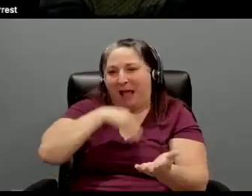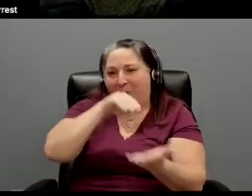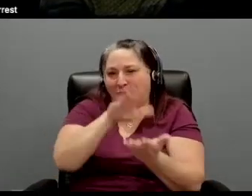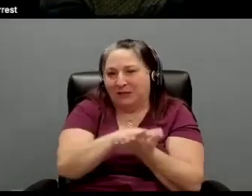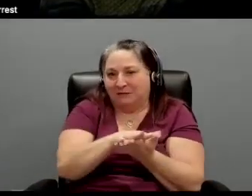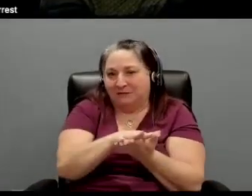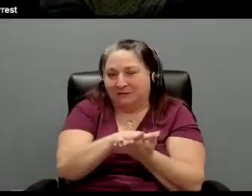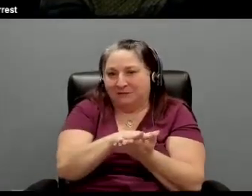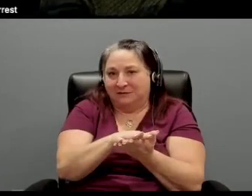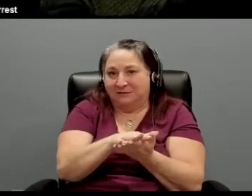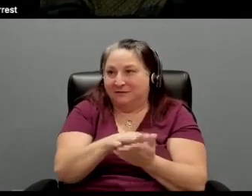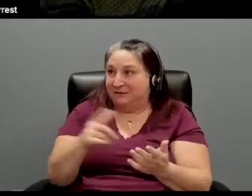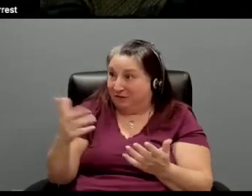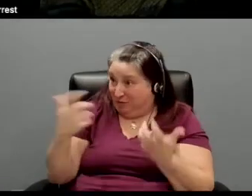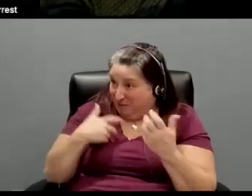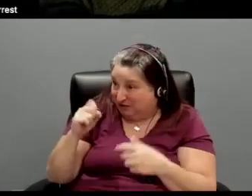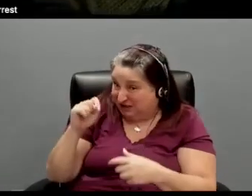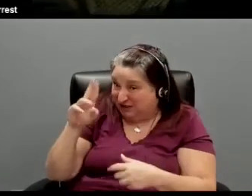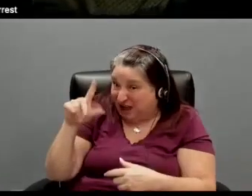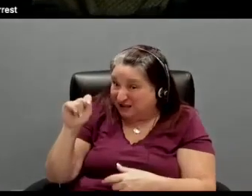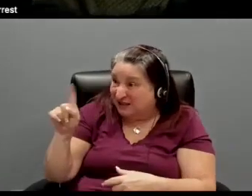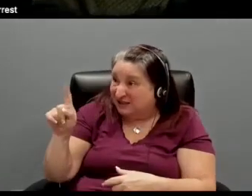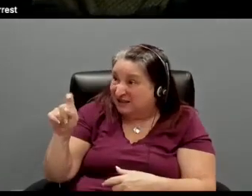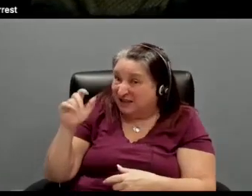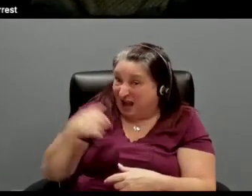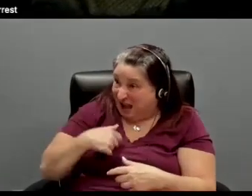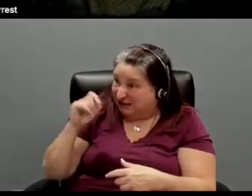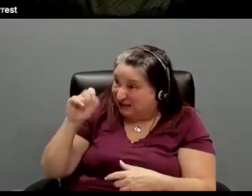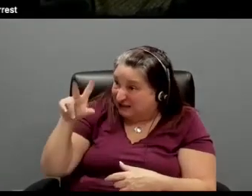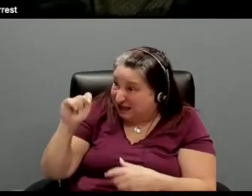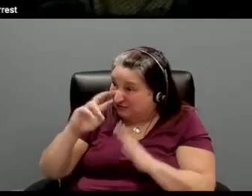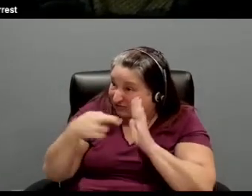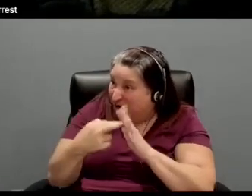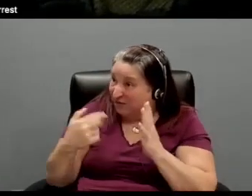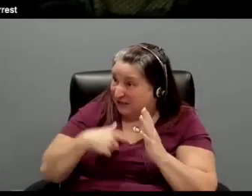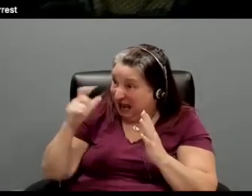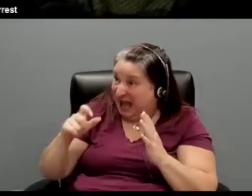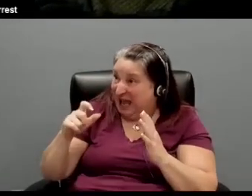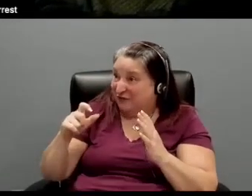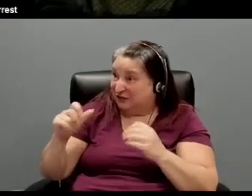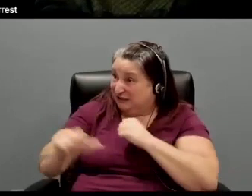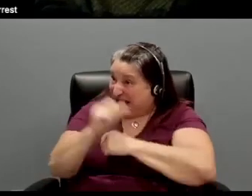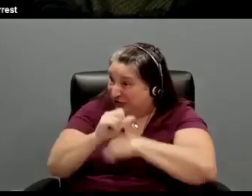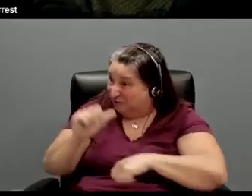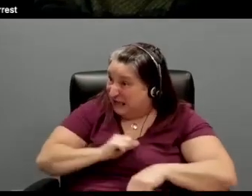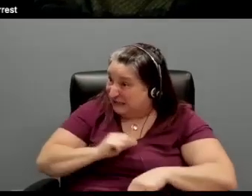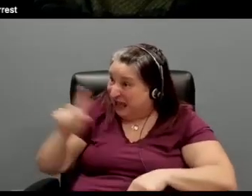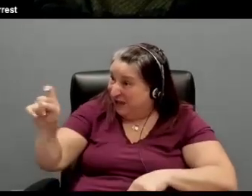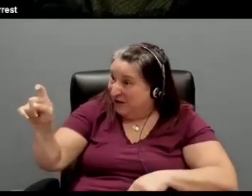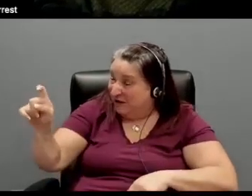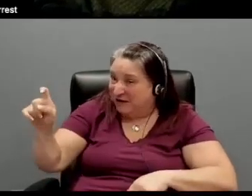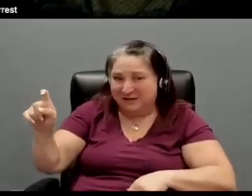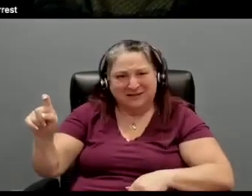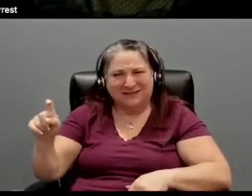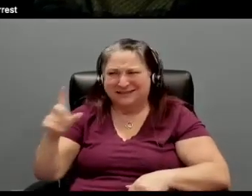You can always. Because I do stunts. Was this a stunt part? I mean, did I have to like endanger myself in some way? was the